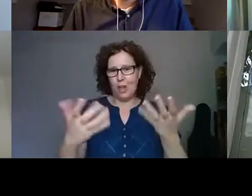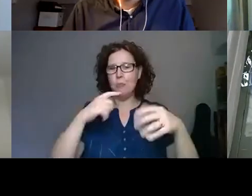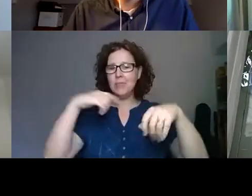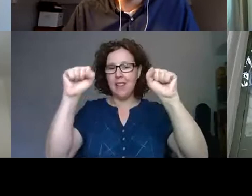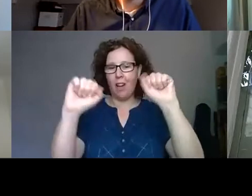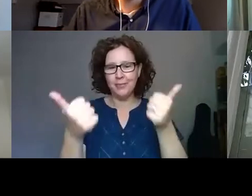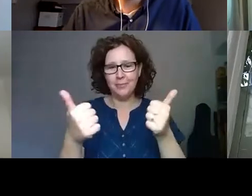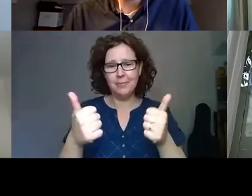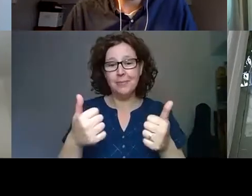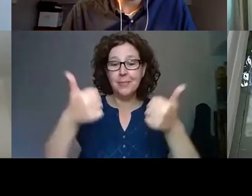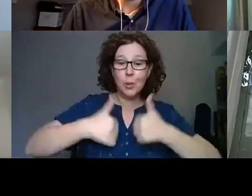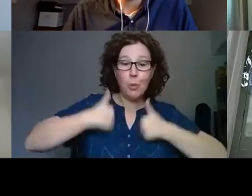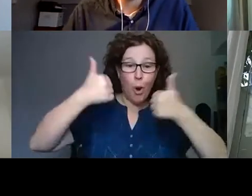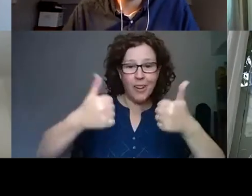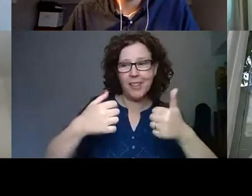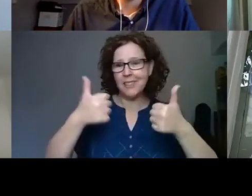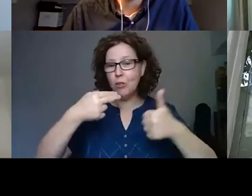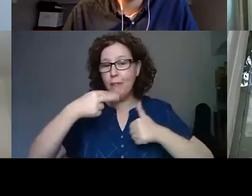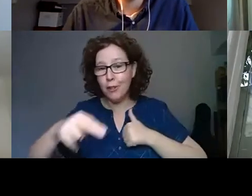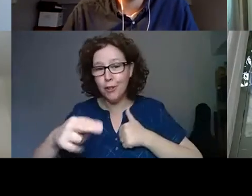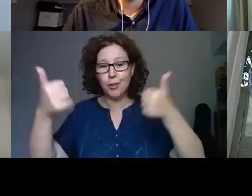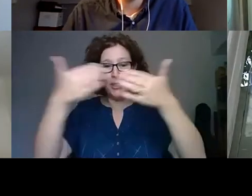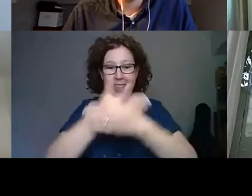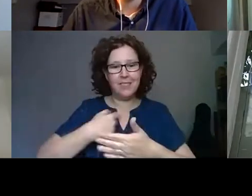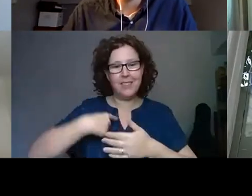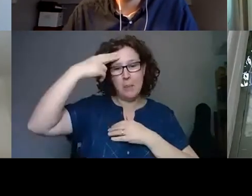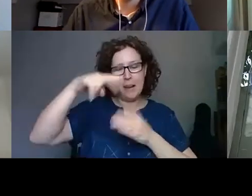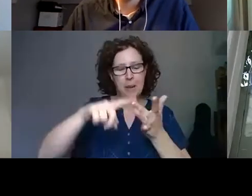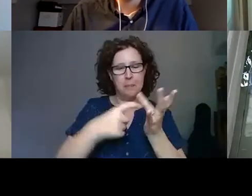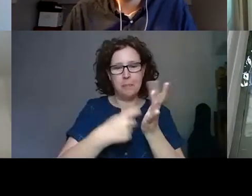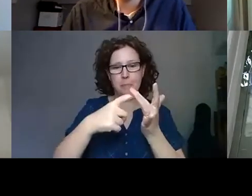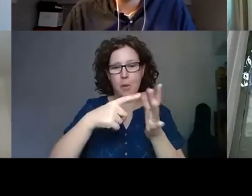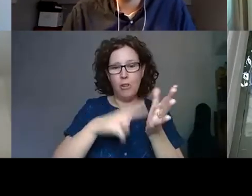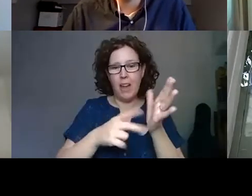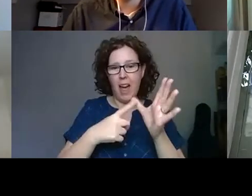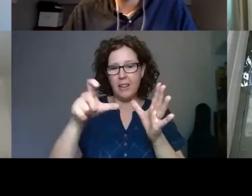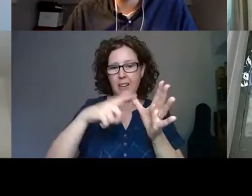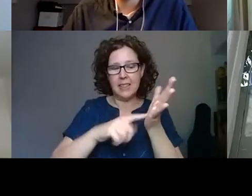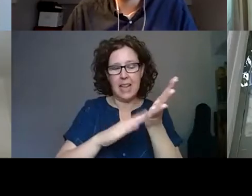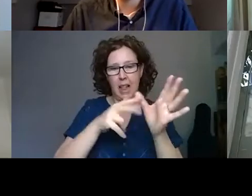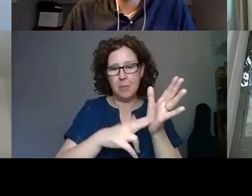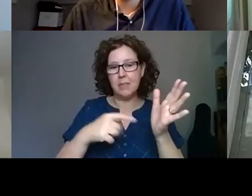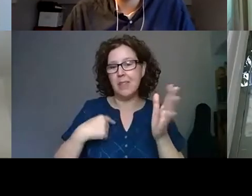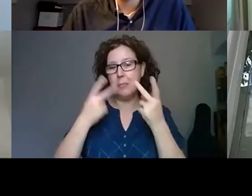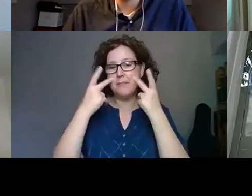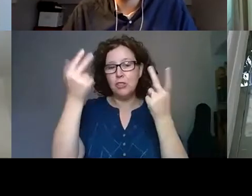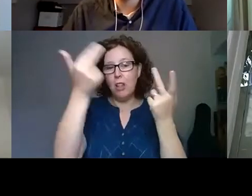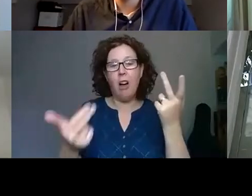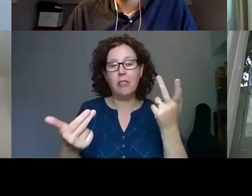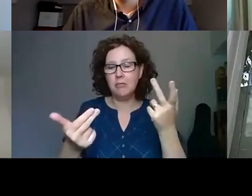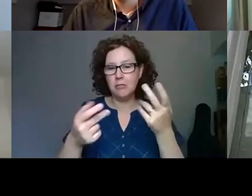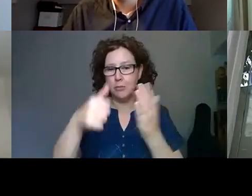Good morning, good afternoon, good evening, everyone. My name is Oriana Kalman, I'm the Visual Arts Program Manager with the British Council.